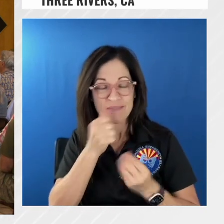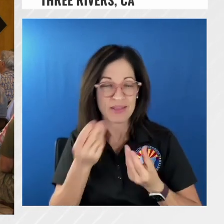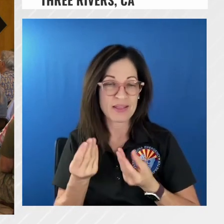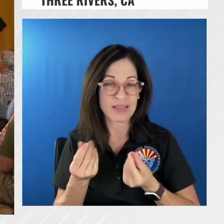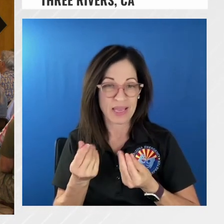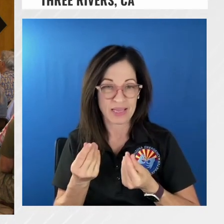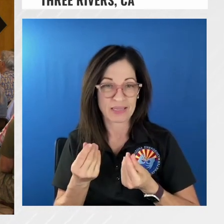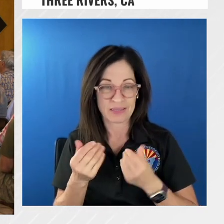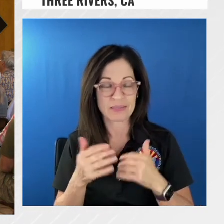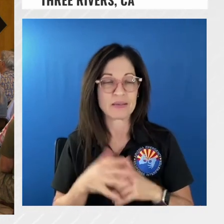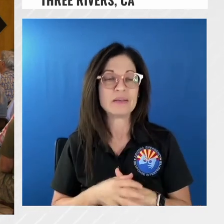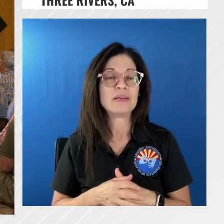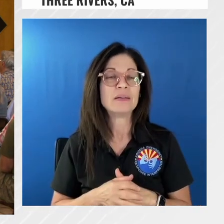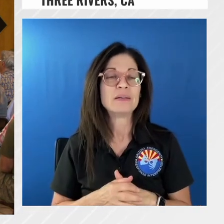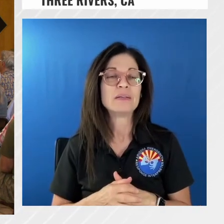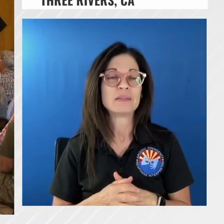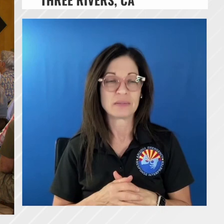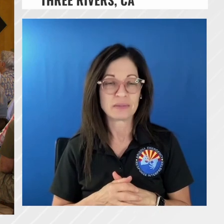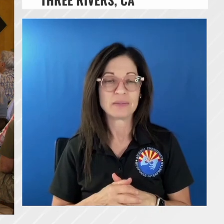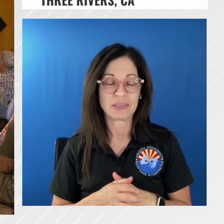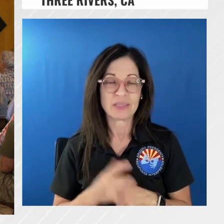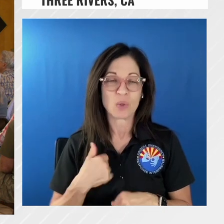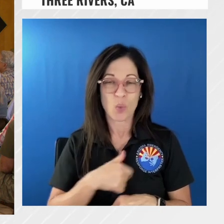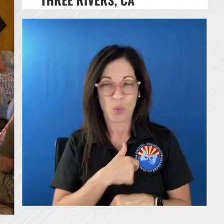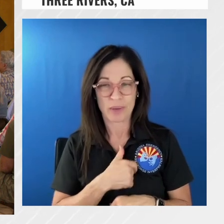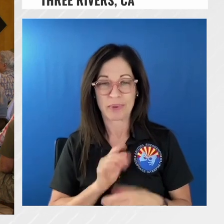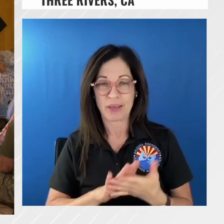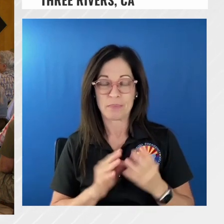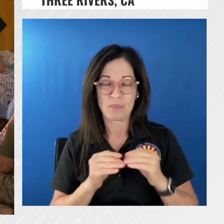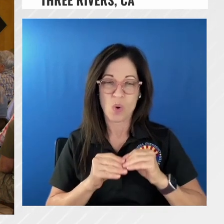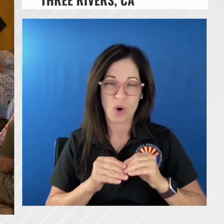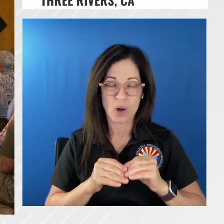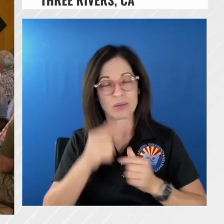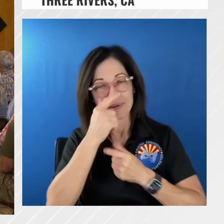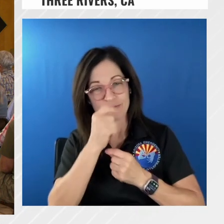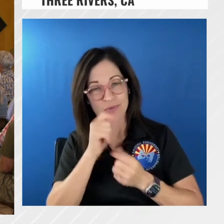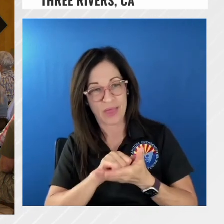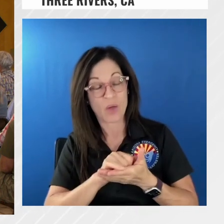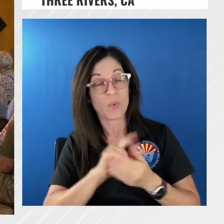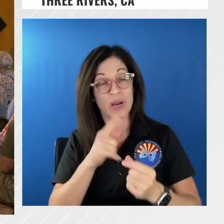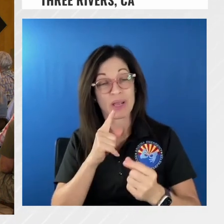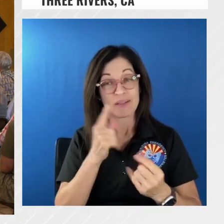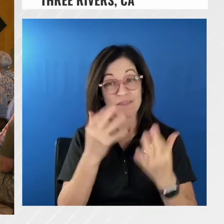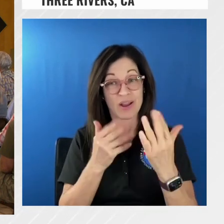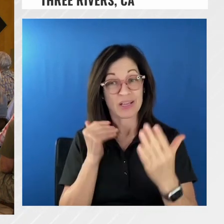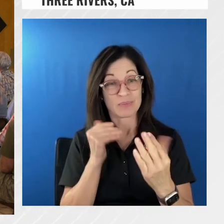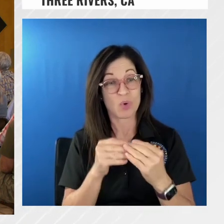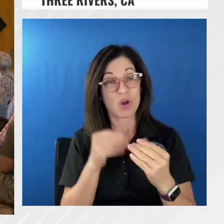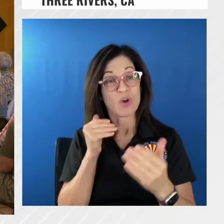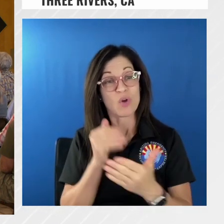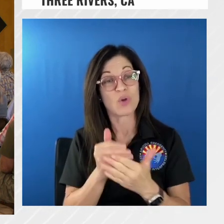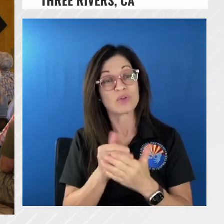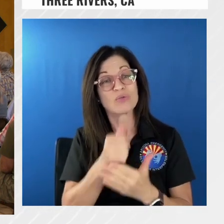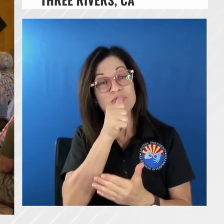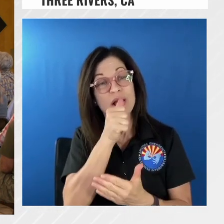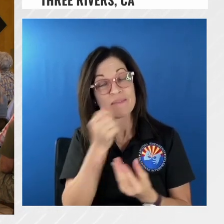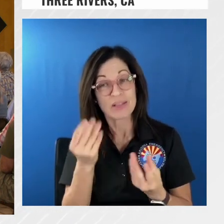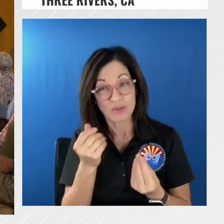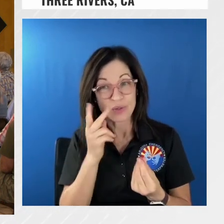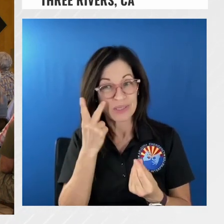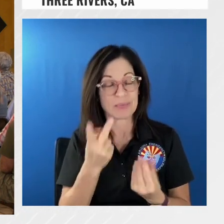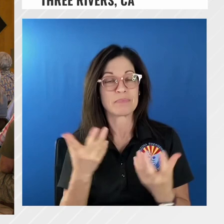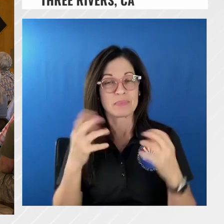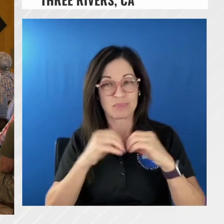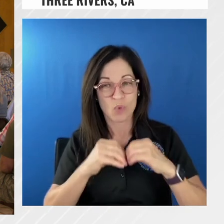on the radar for us so as it gets closer to private lands you'll see more of a influx of resources